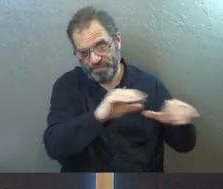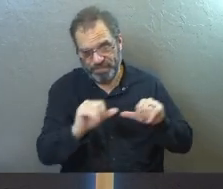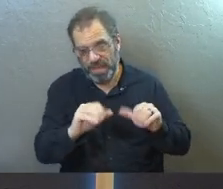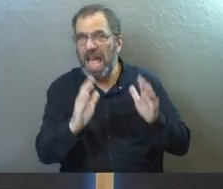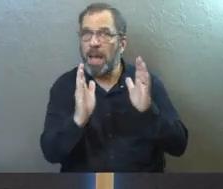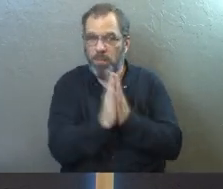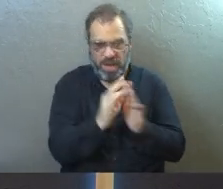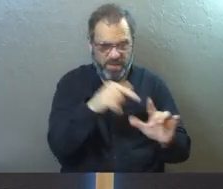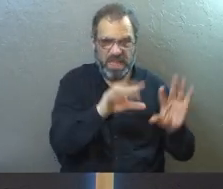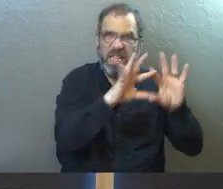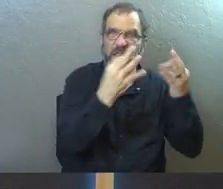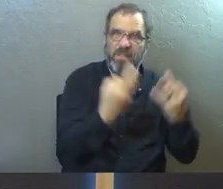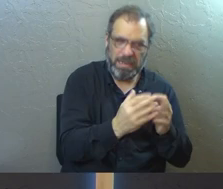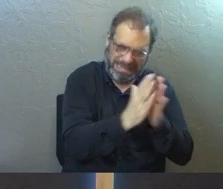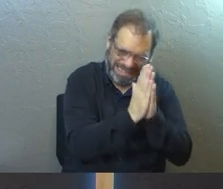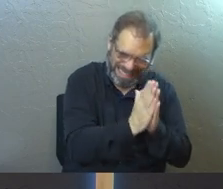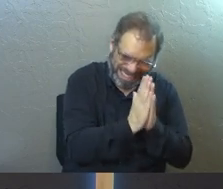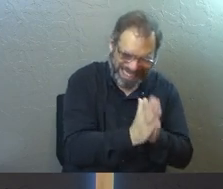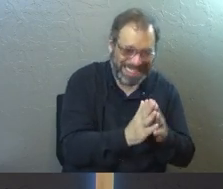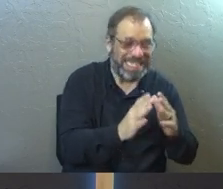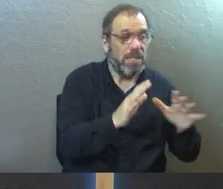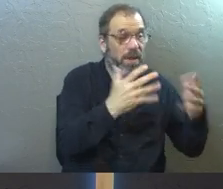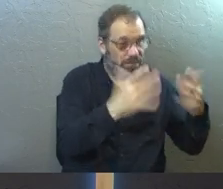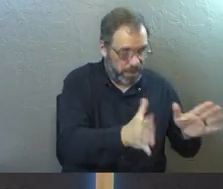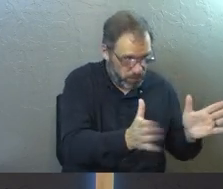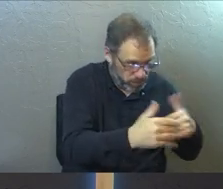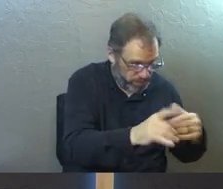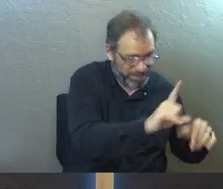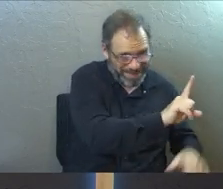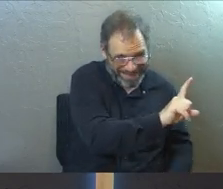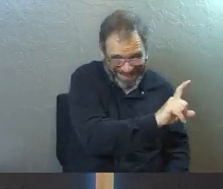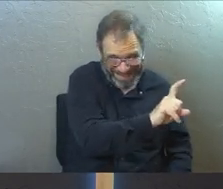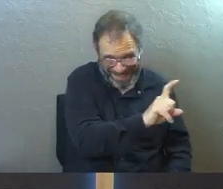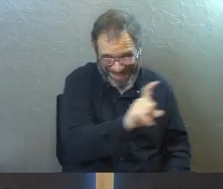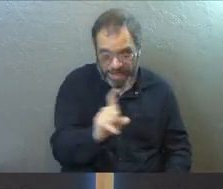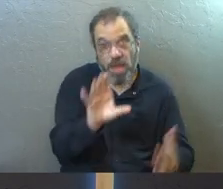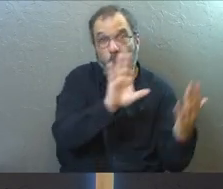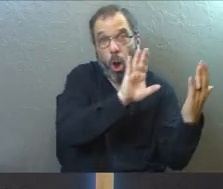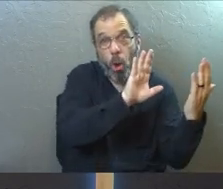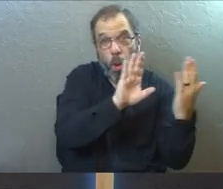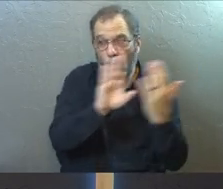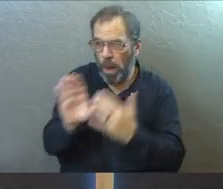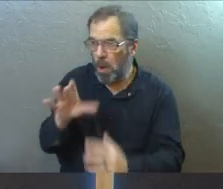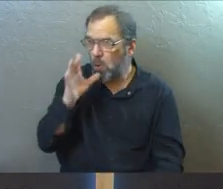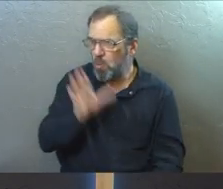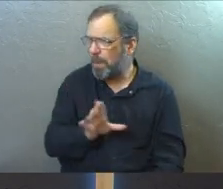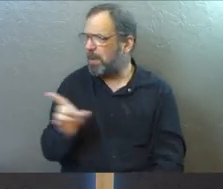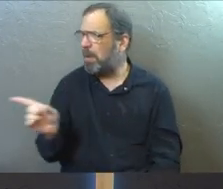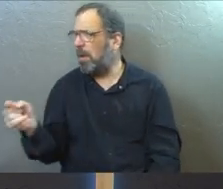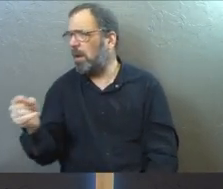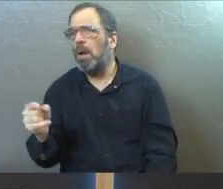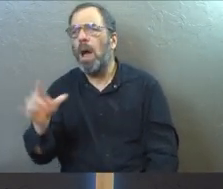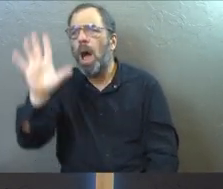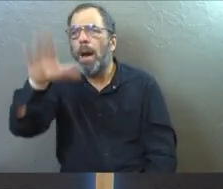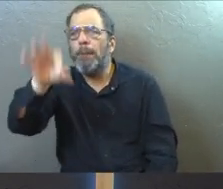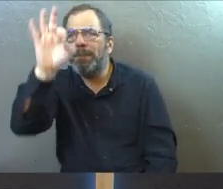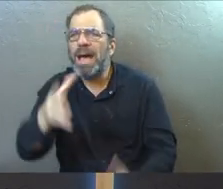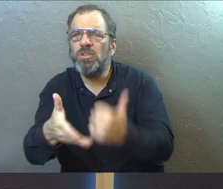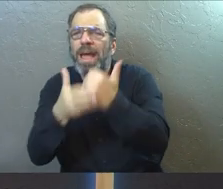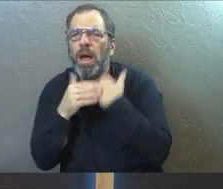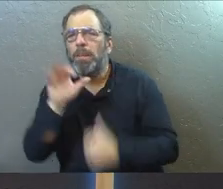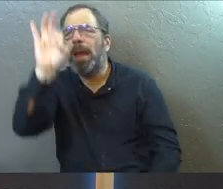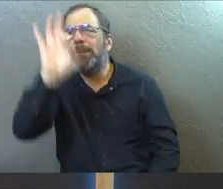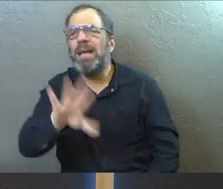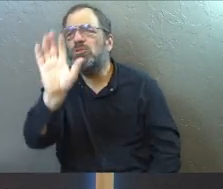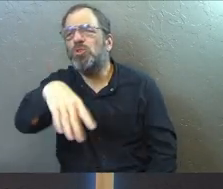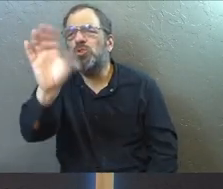I had been praying for this family and walked out of their room. And right when I was in the hallway, there was a woman down the hallway and said, Pastor, you got to help